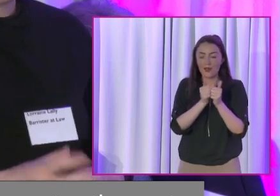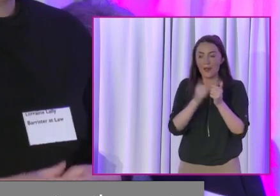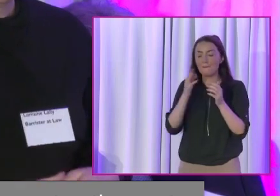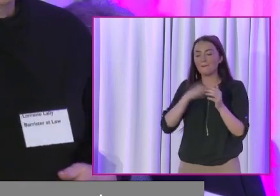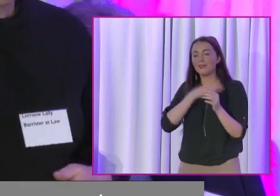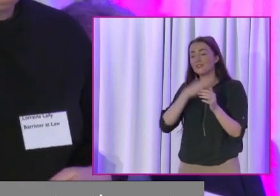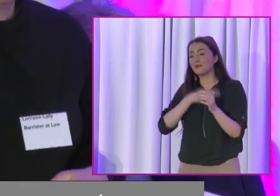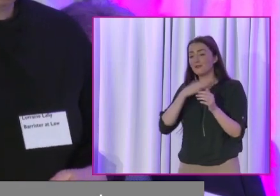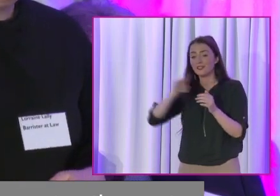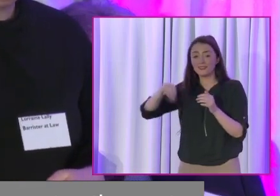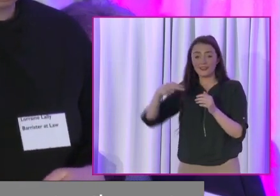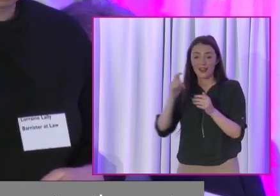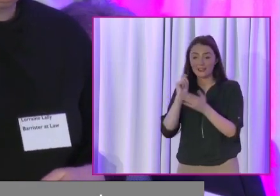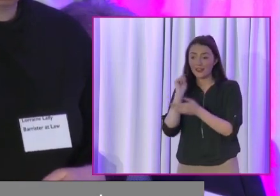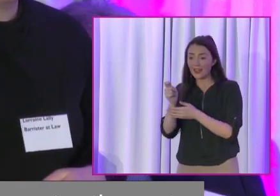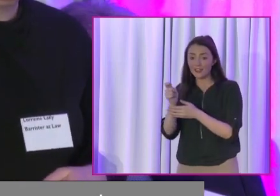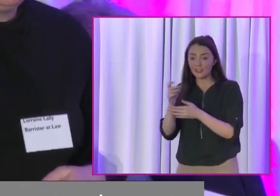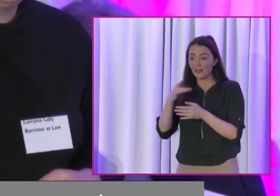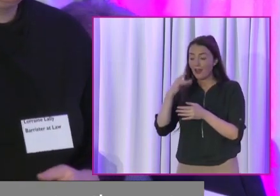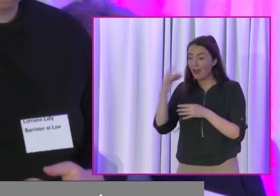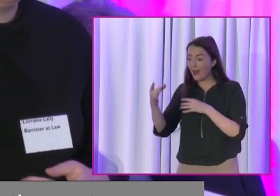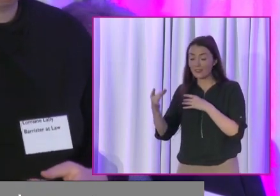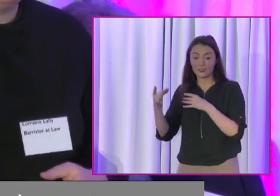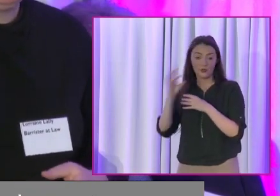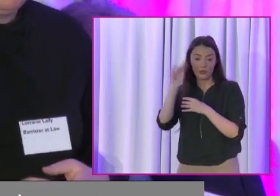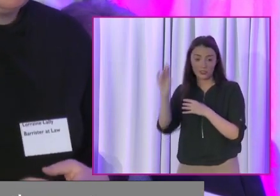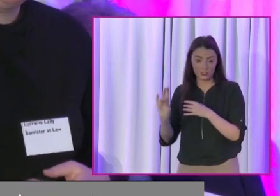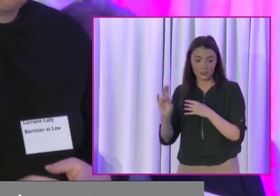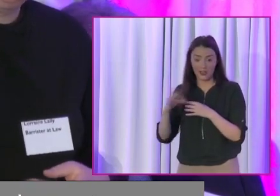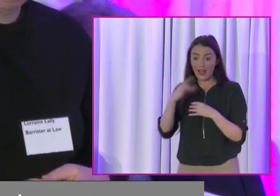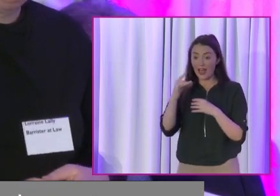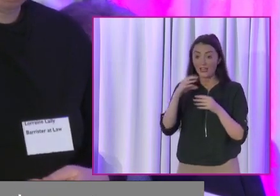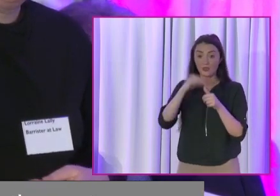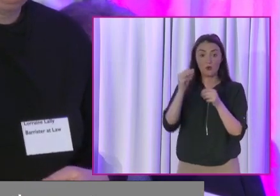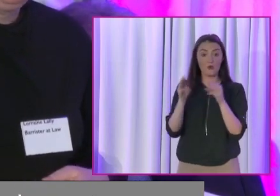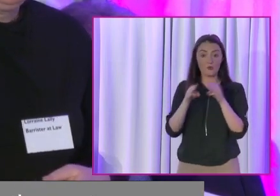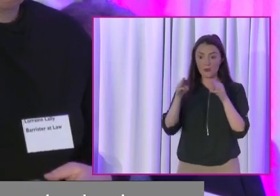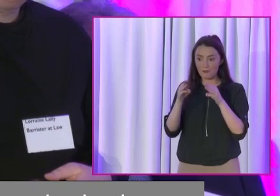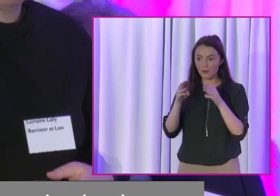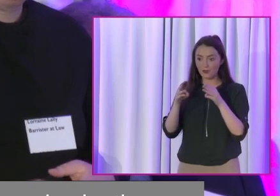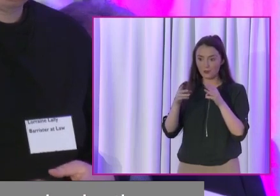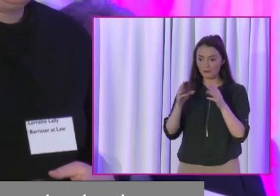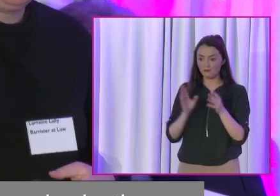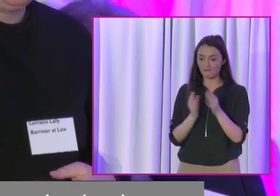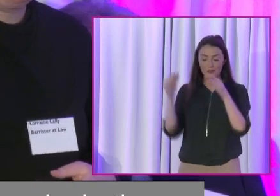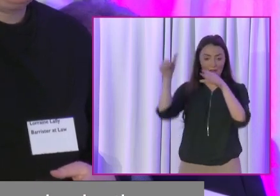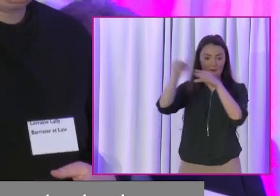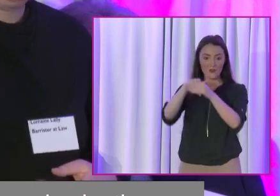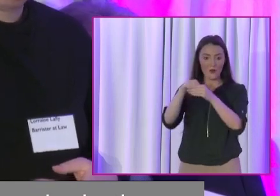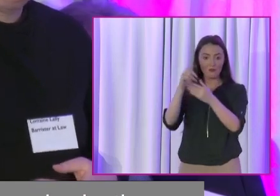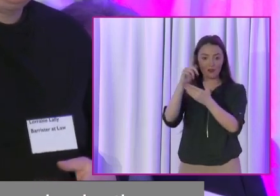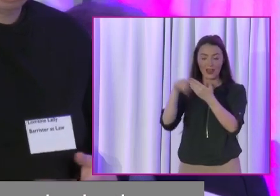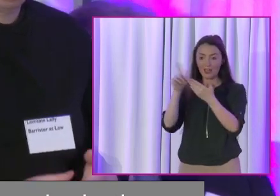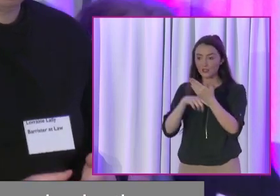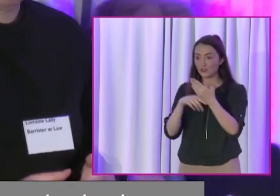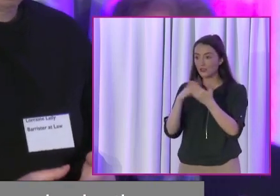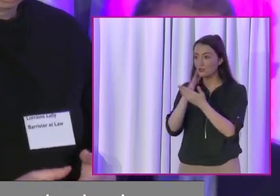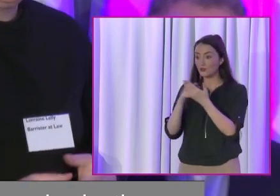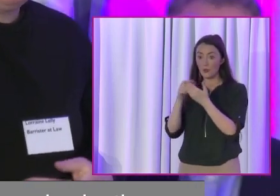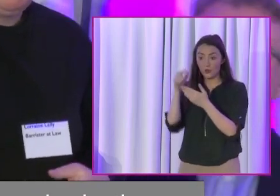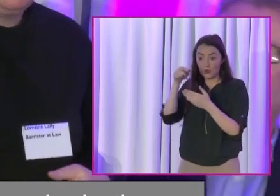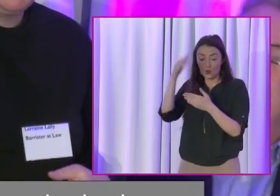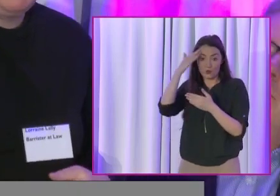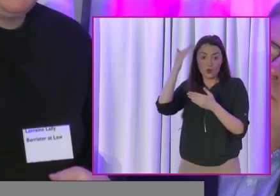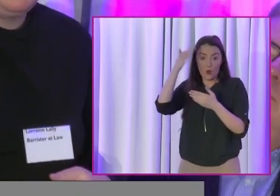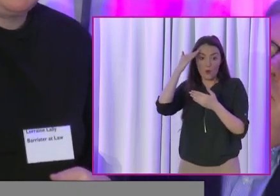the next elections, question people on these issues and ask other people to run. Ask a woman you know to run, a woman who's on the GAA committee or a woman who is